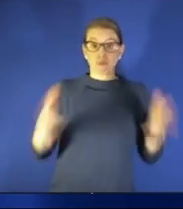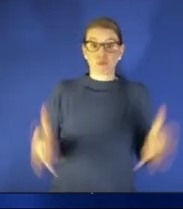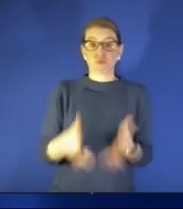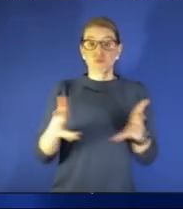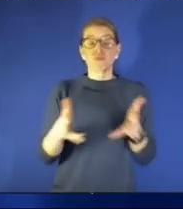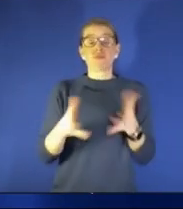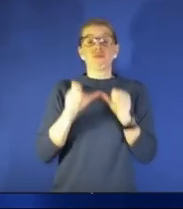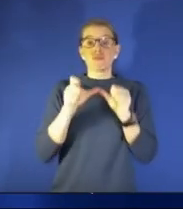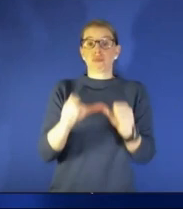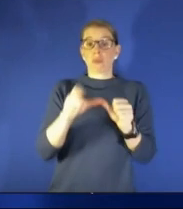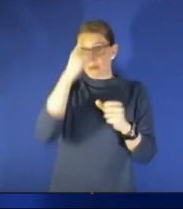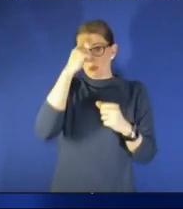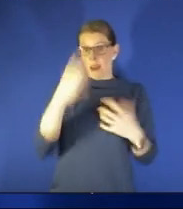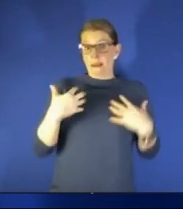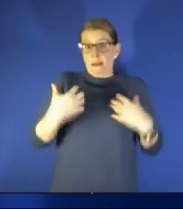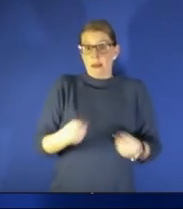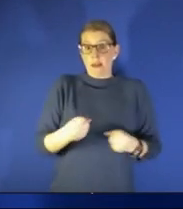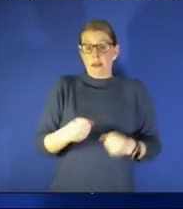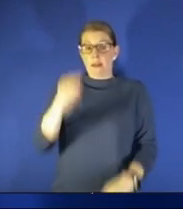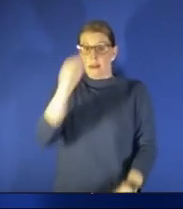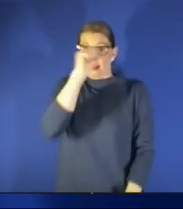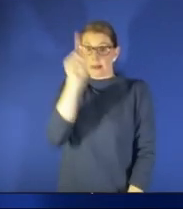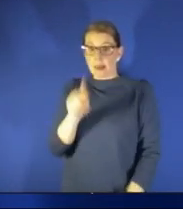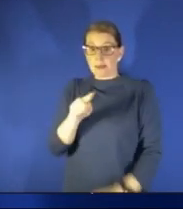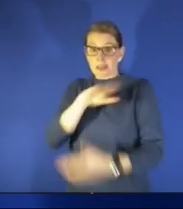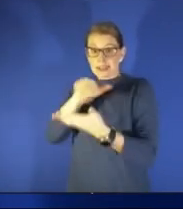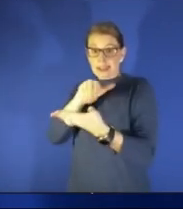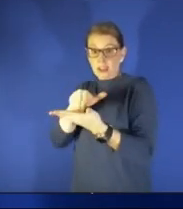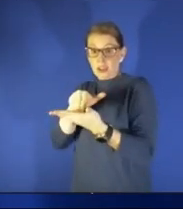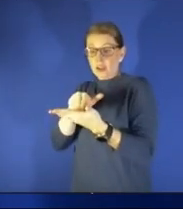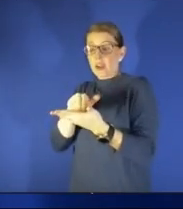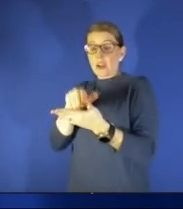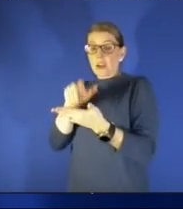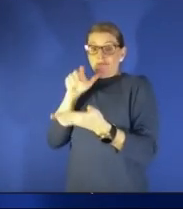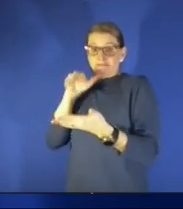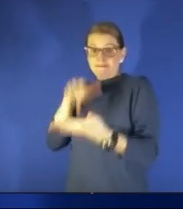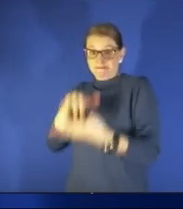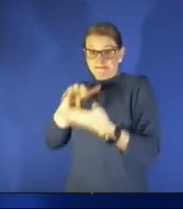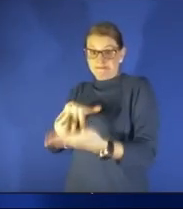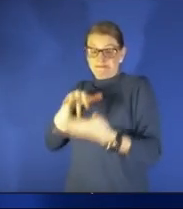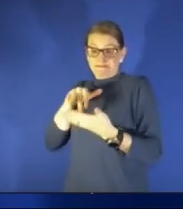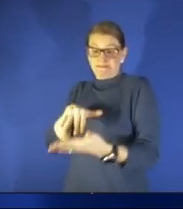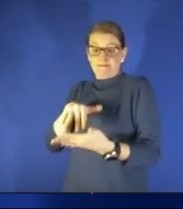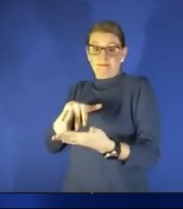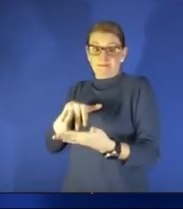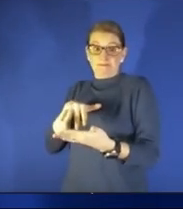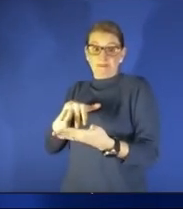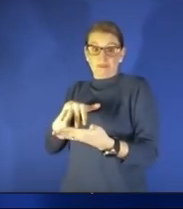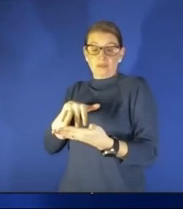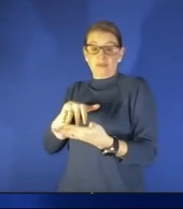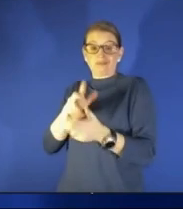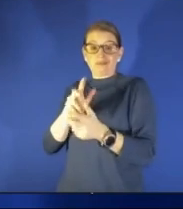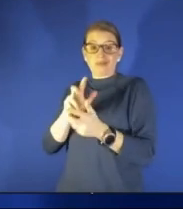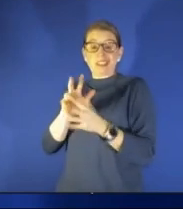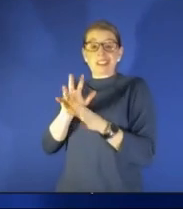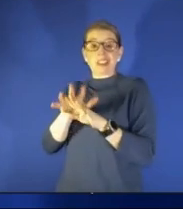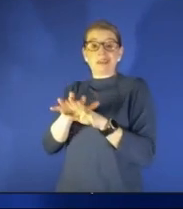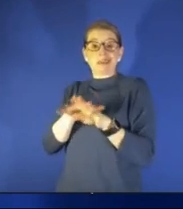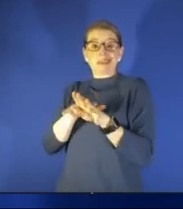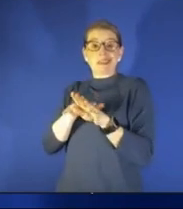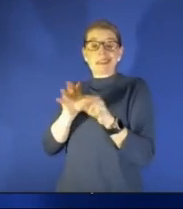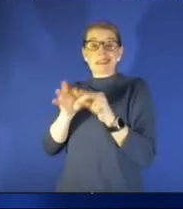burns in our alzheimer's centers is working on many studies of that to try to forestall uh the effects of aging and the onset of dementia